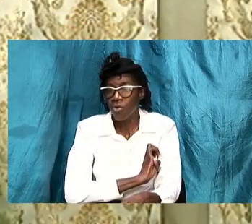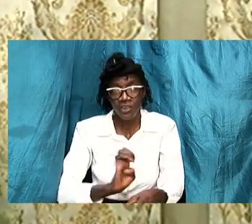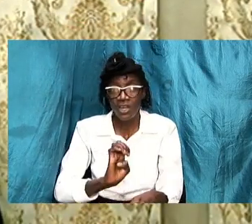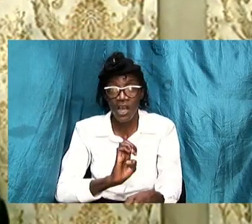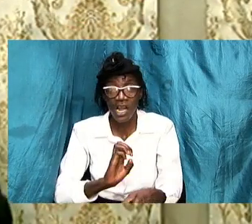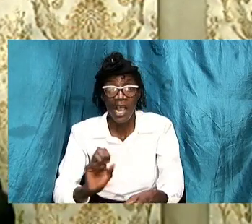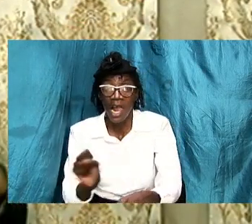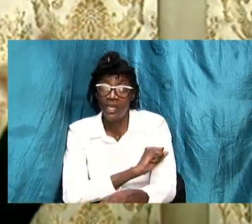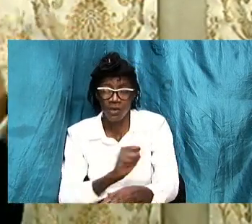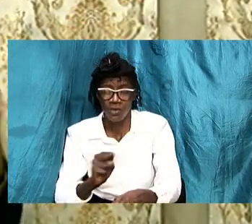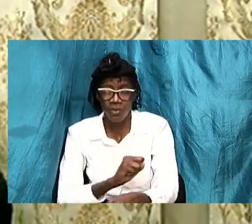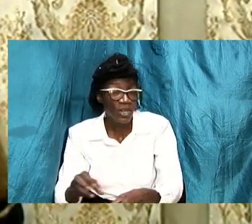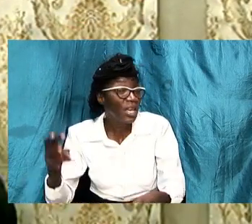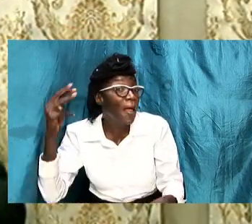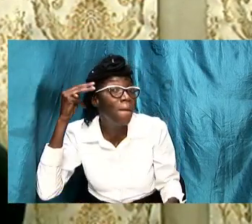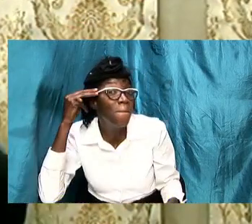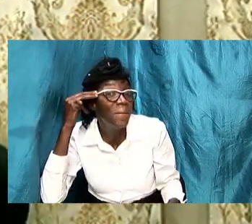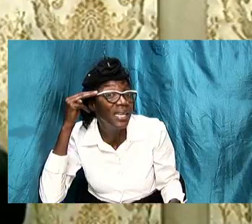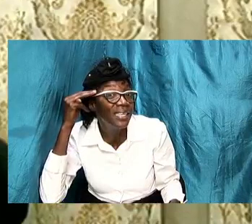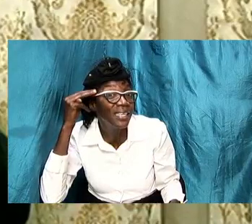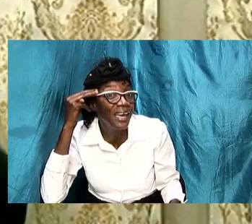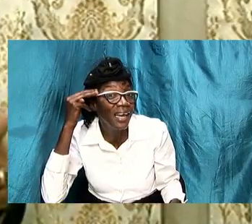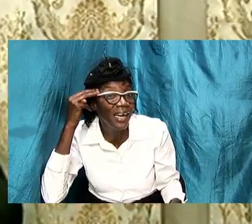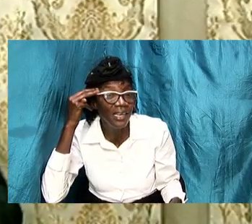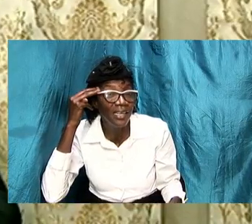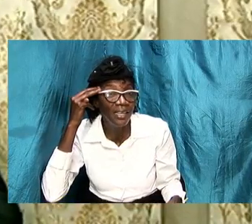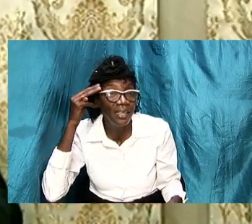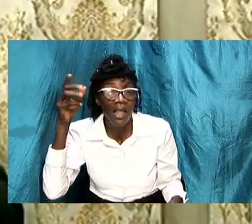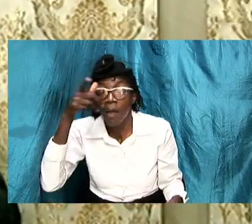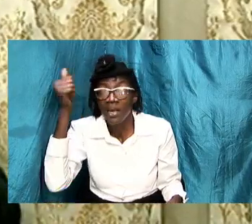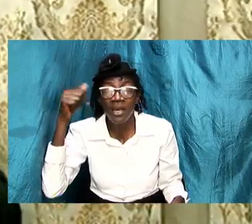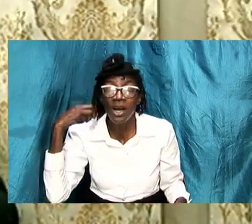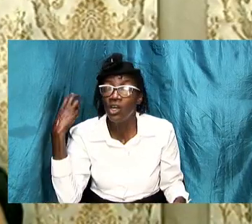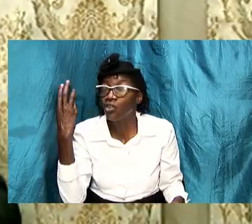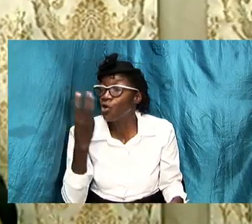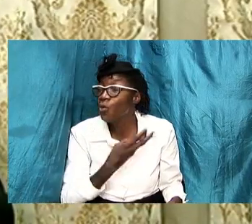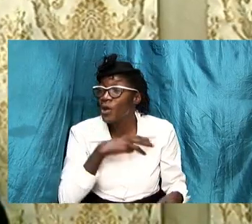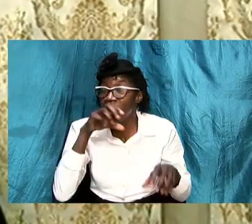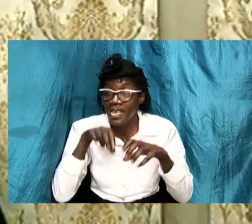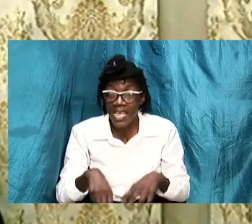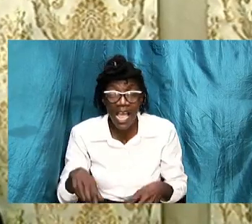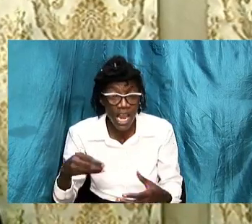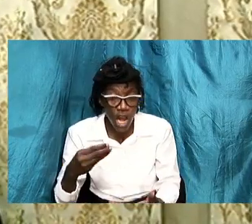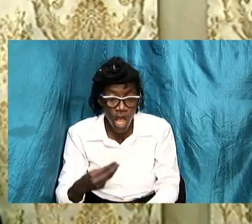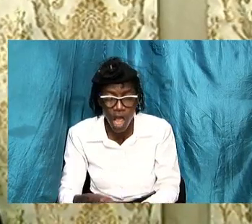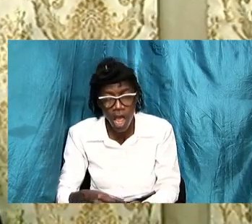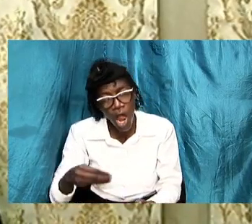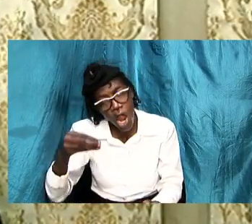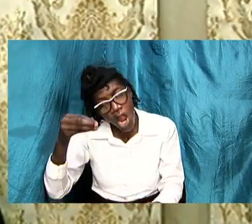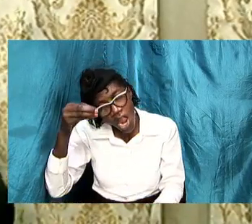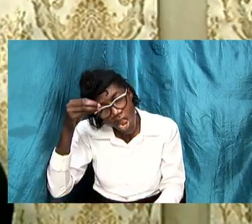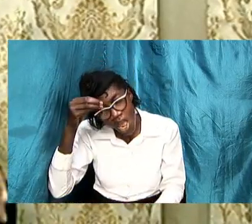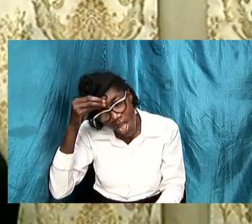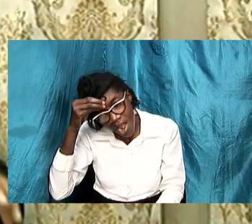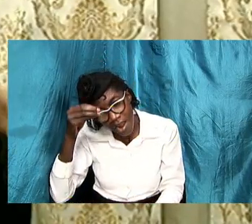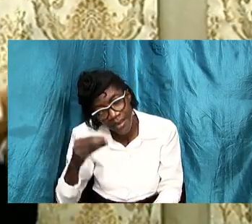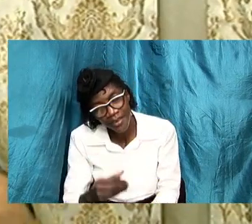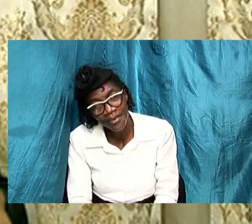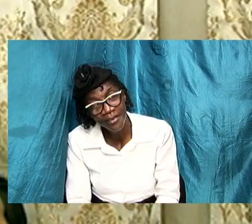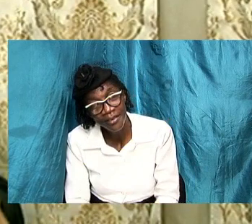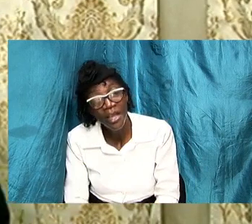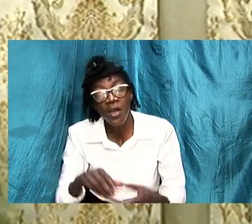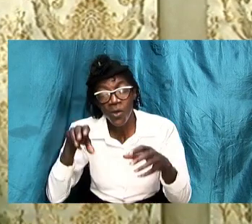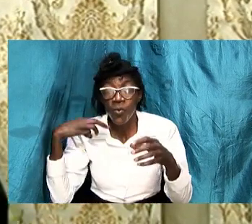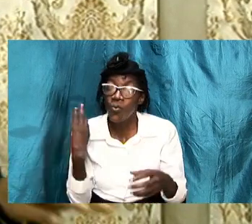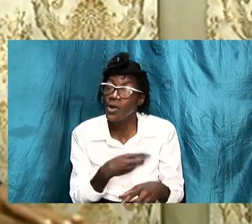mental all together because we can learn how men operate we can